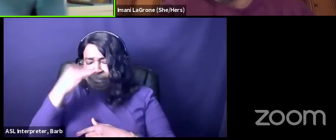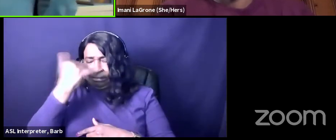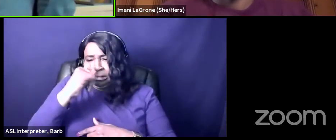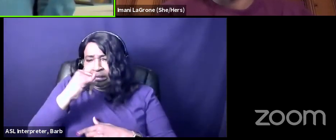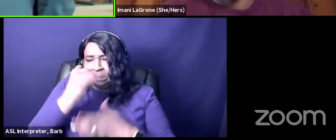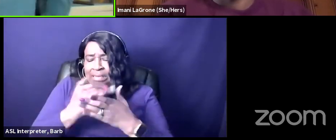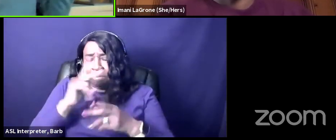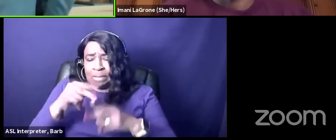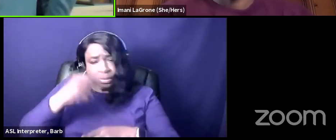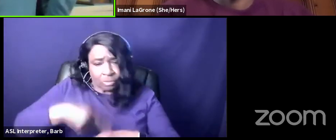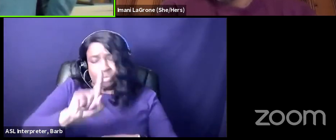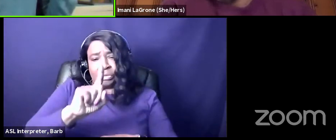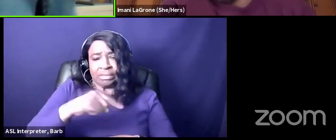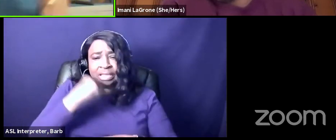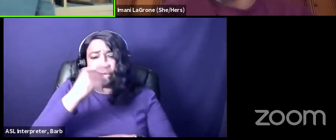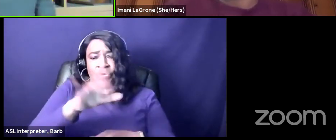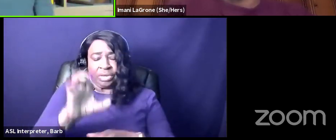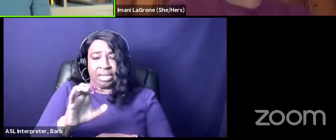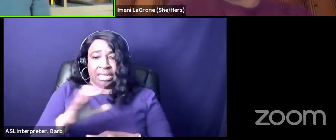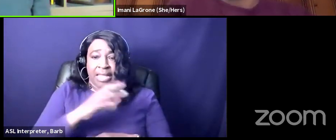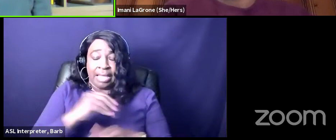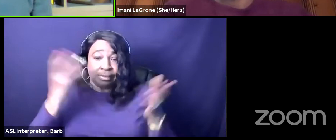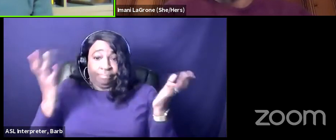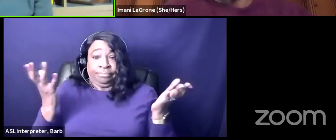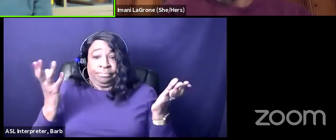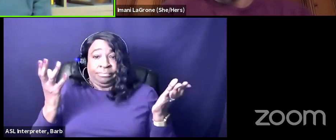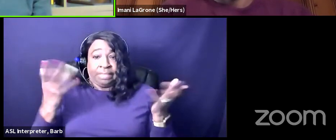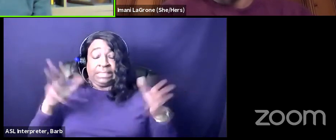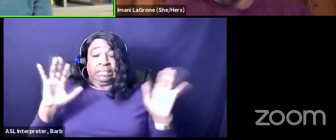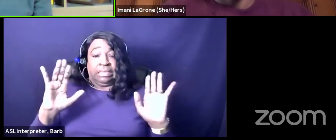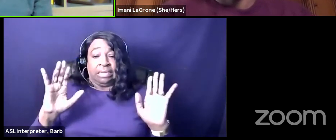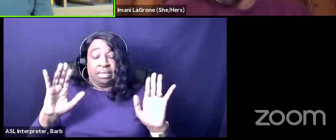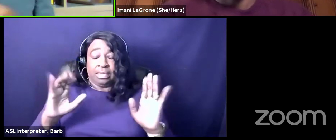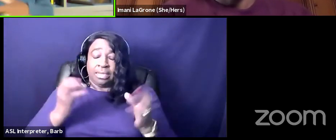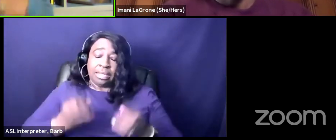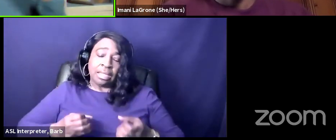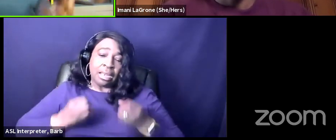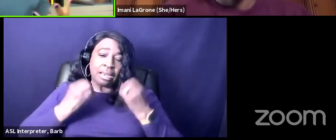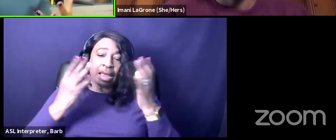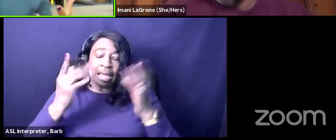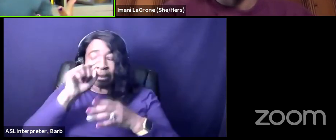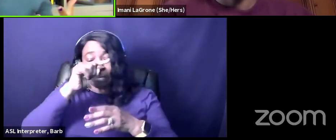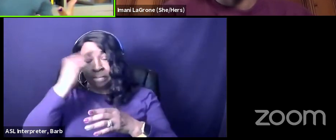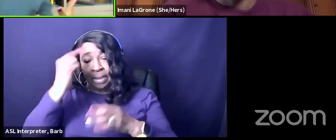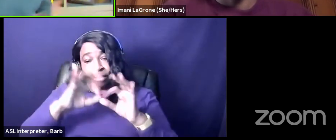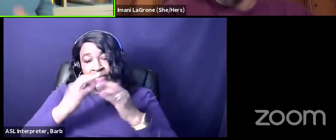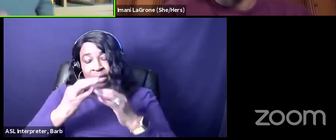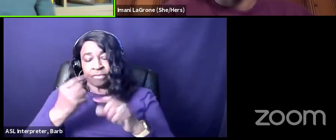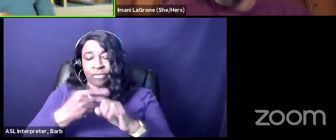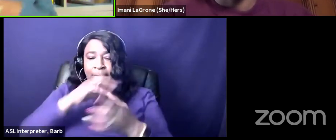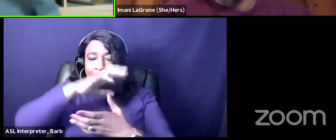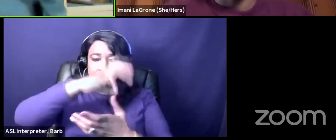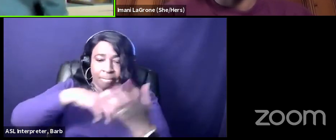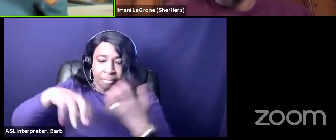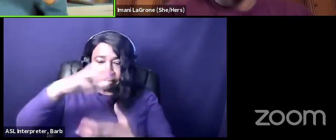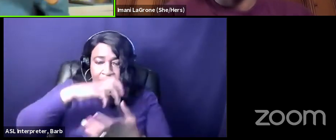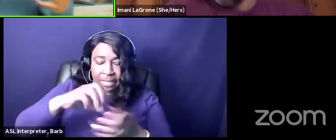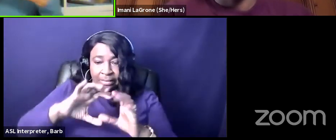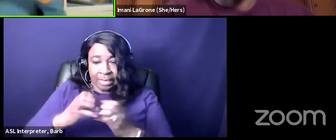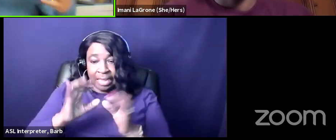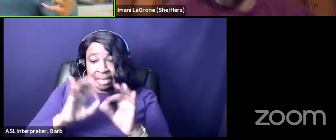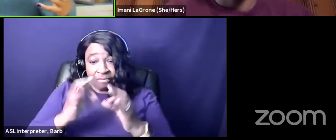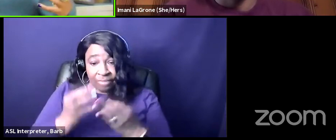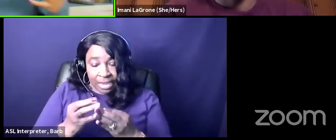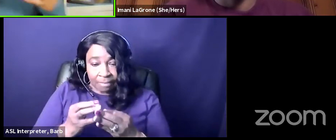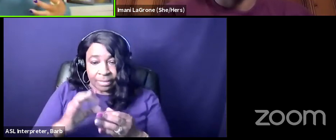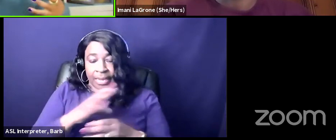did and what are you gonna do right and so a lot of black families are from mixed class families they're from mixed